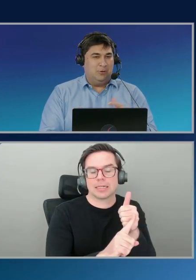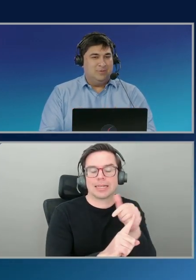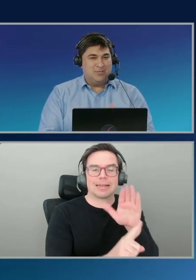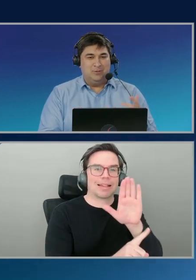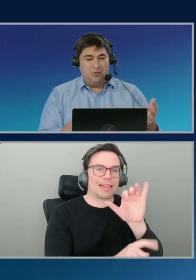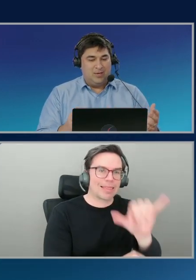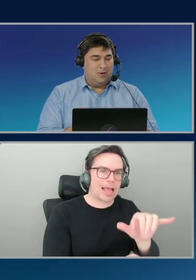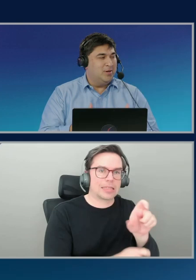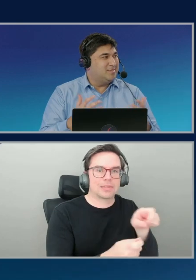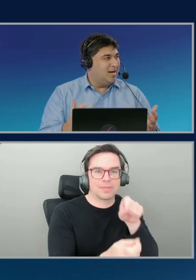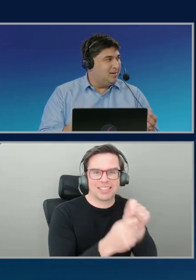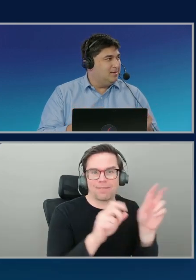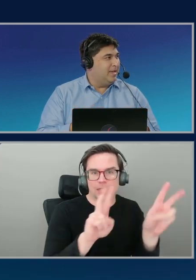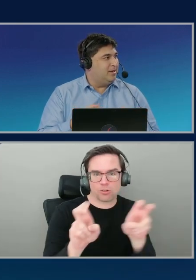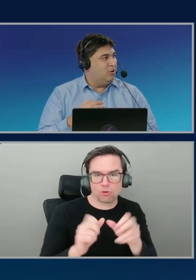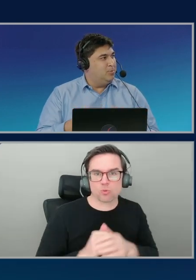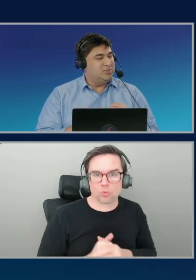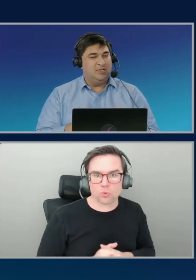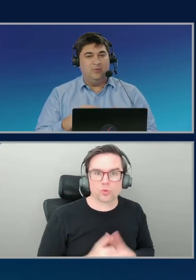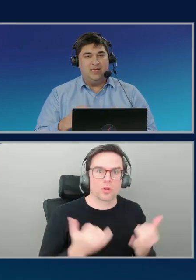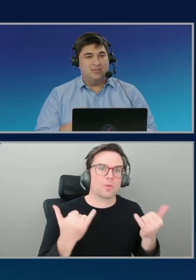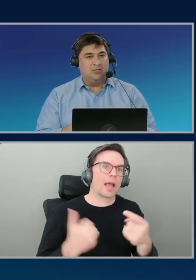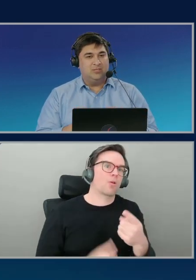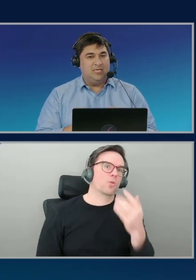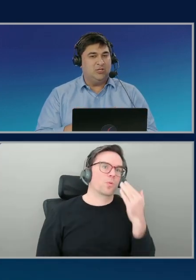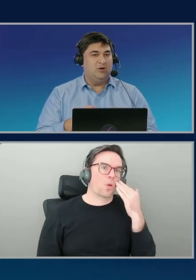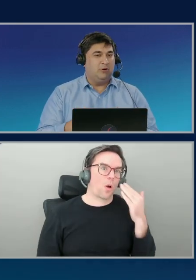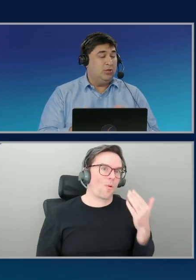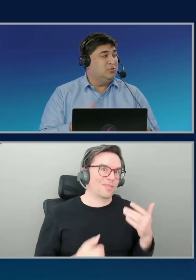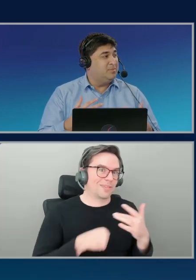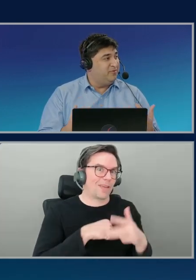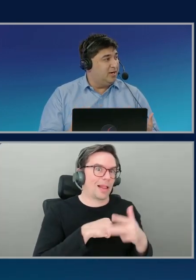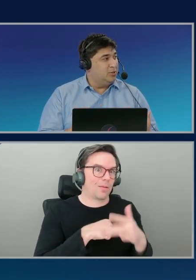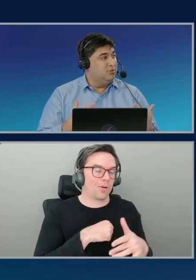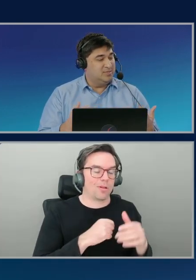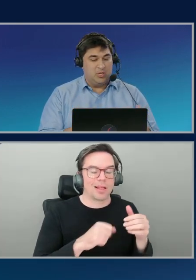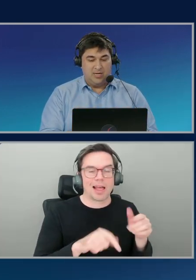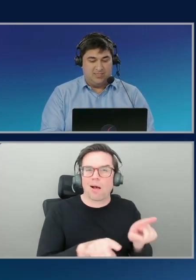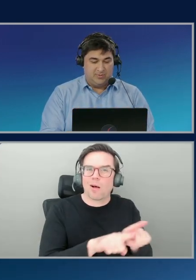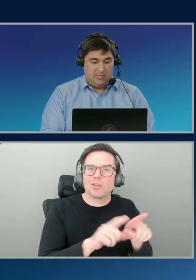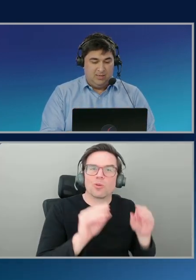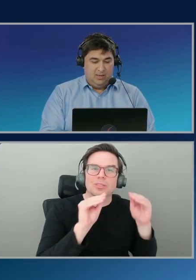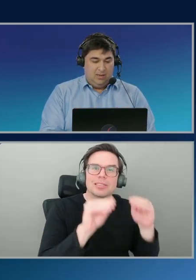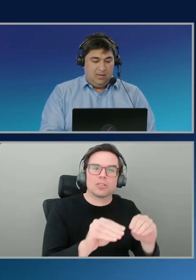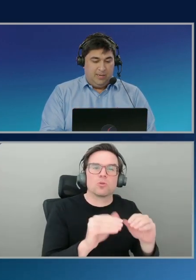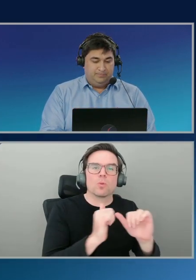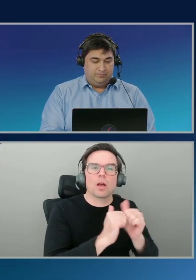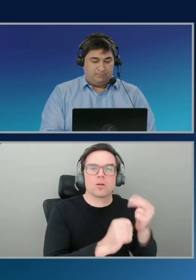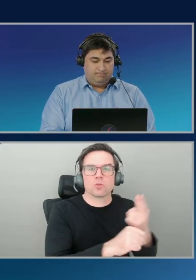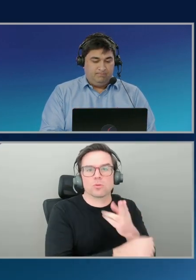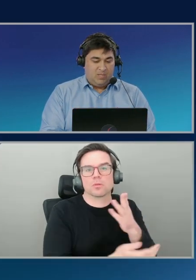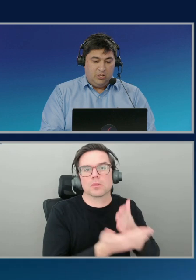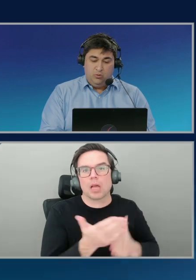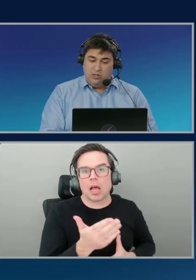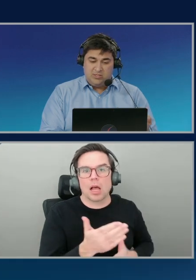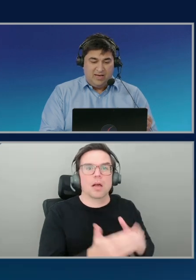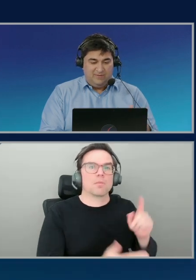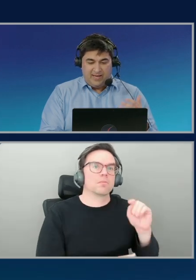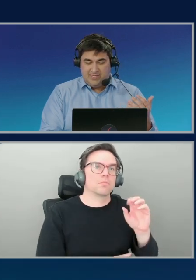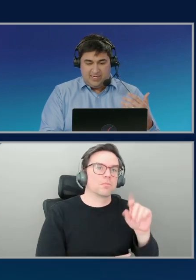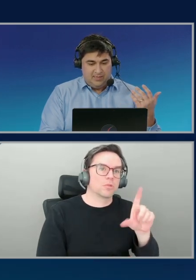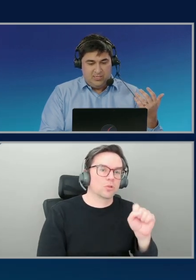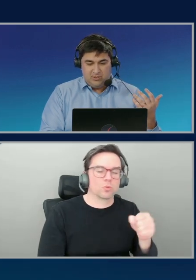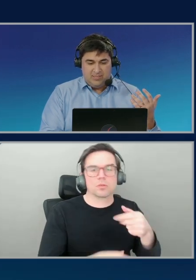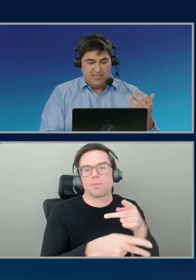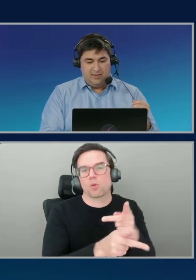But now you know, so you can go and start like it almost in a way is also teaching you how to use some of our tools and products as well. You also